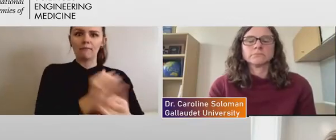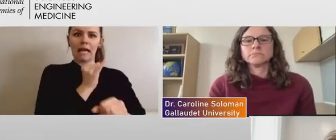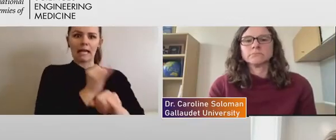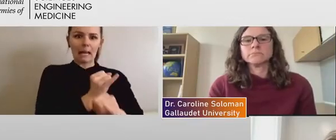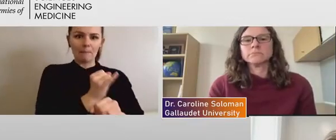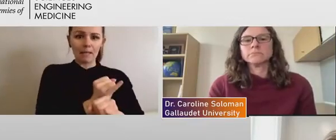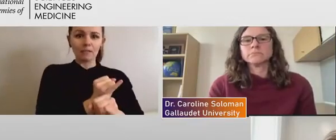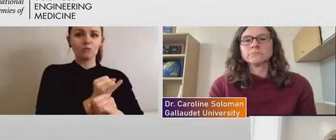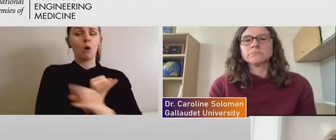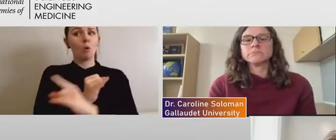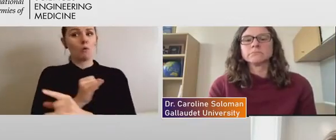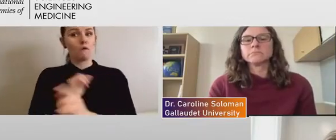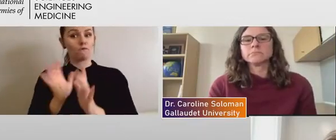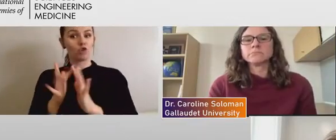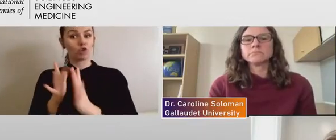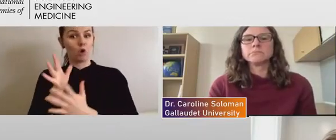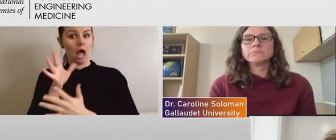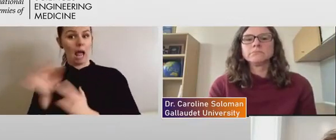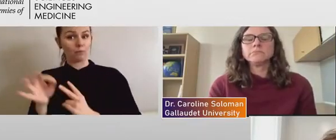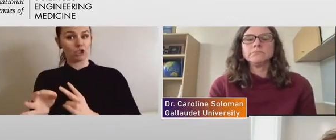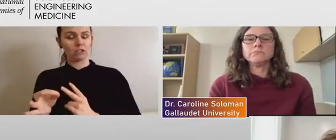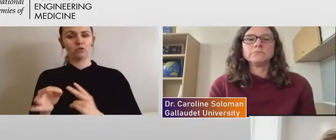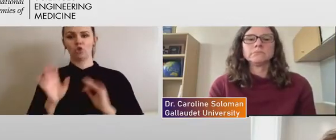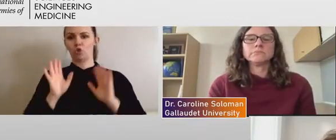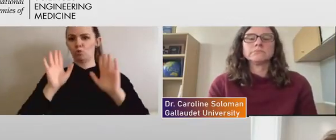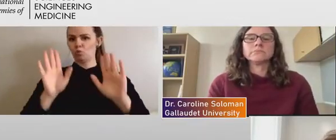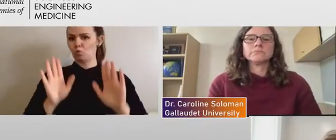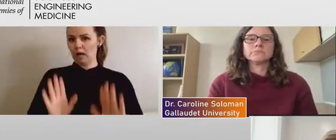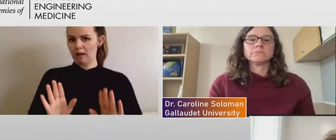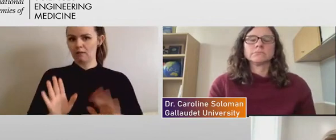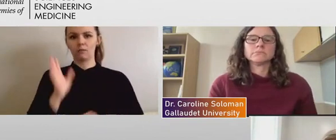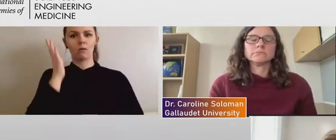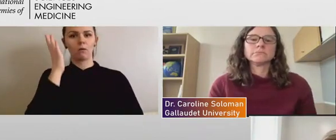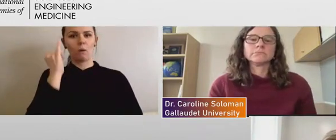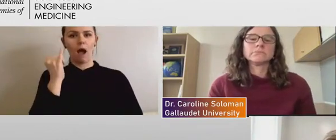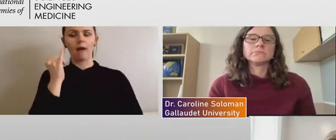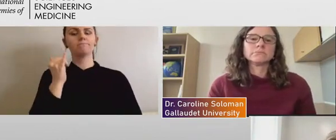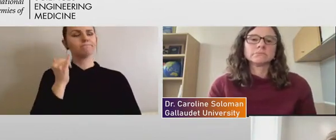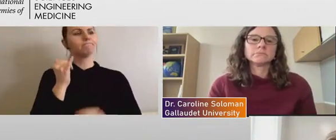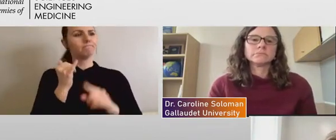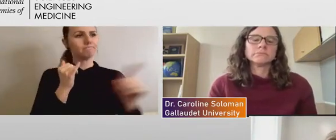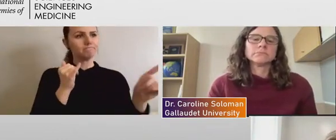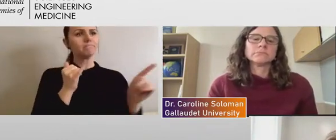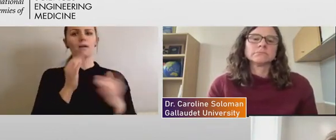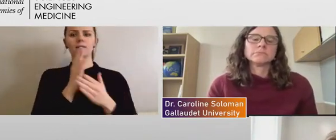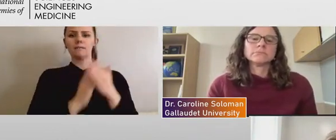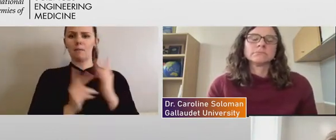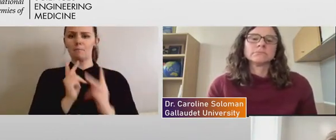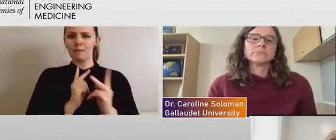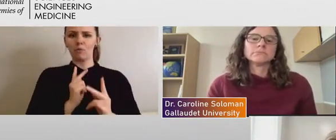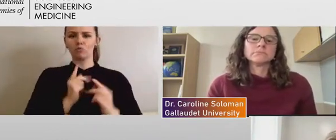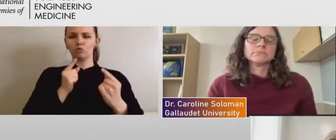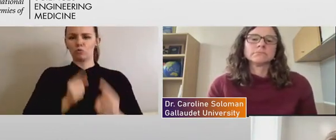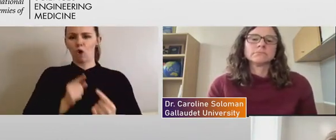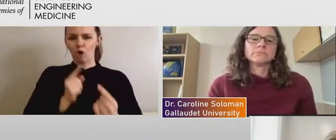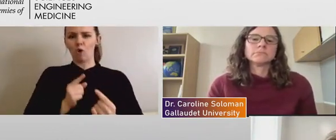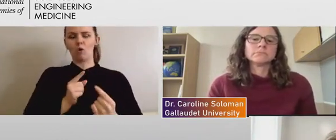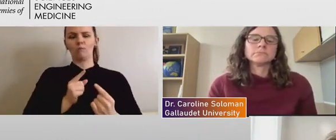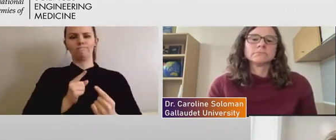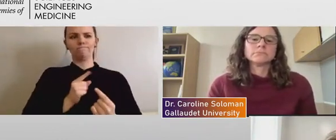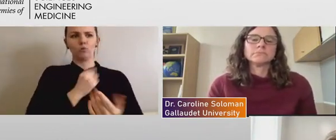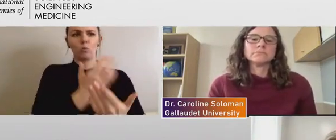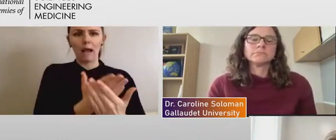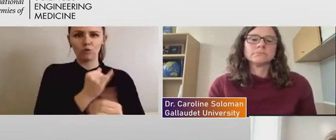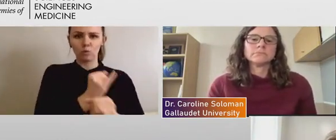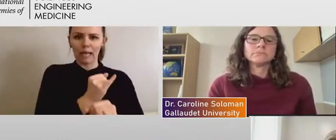virtual option is great because, um, it allows access to some people who otherwise wouldn't, um, be